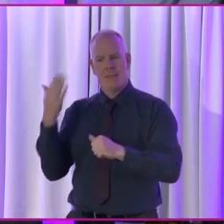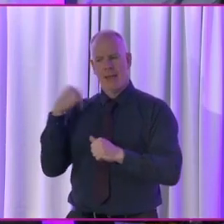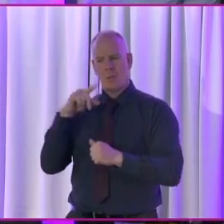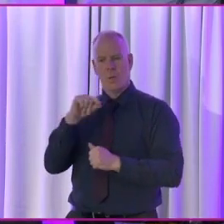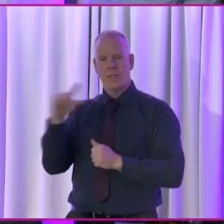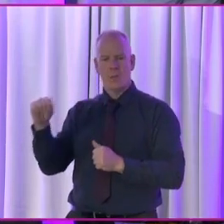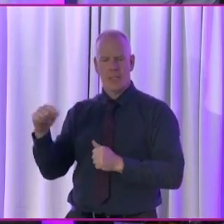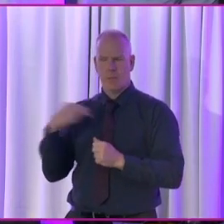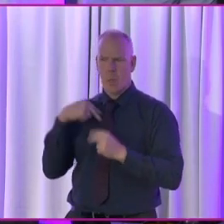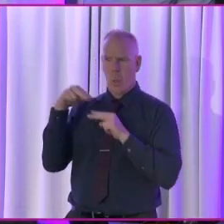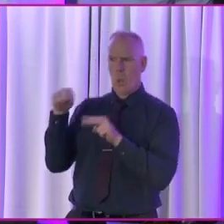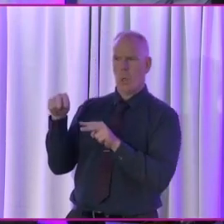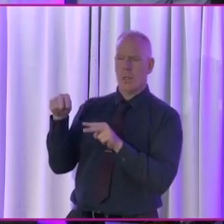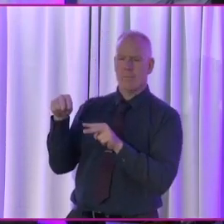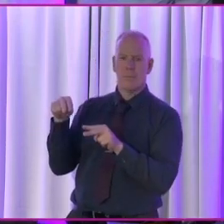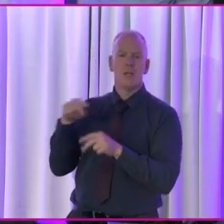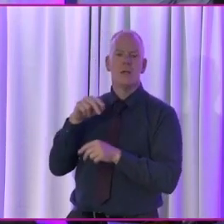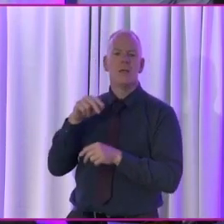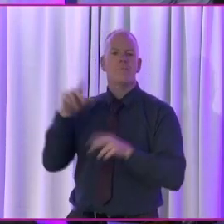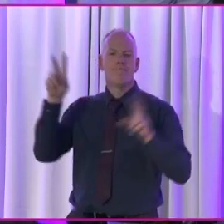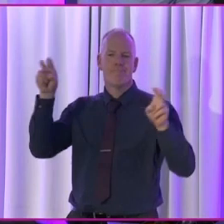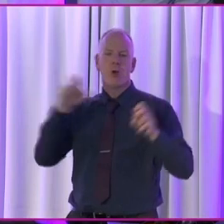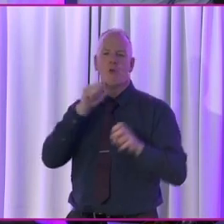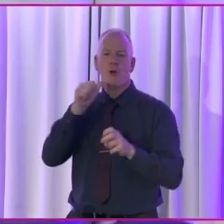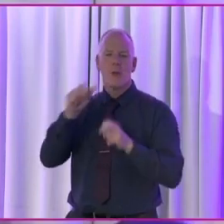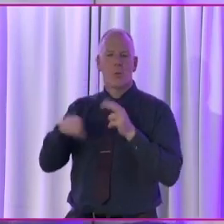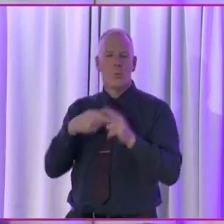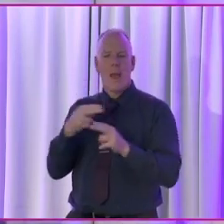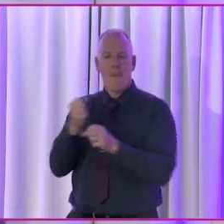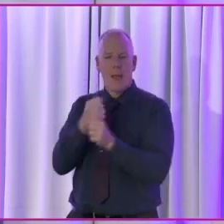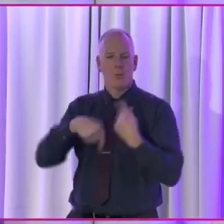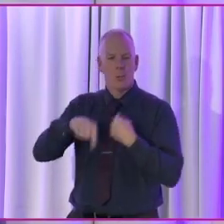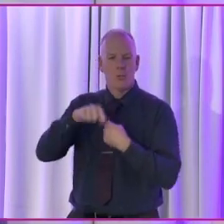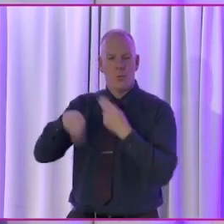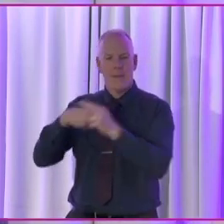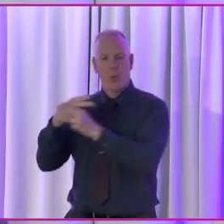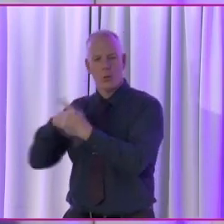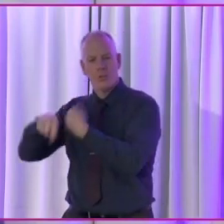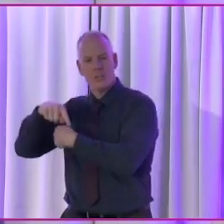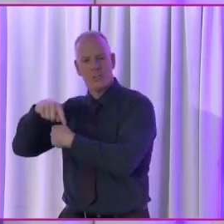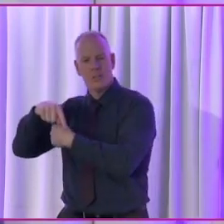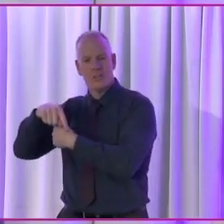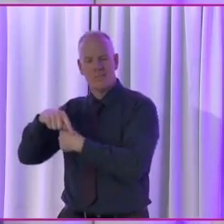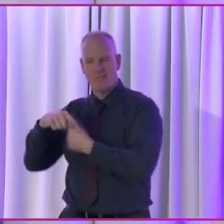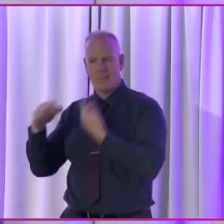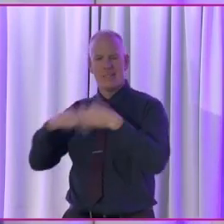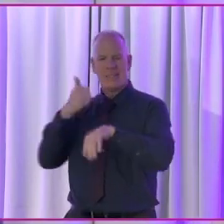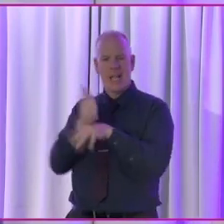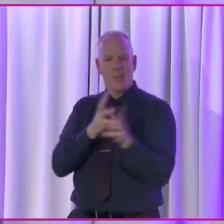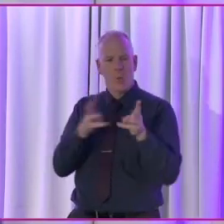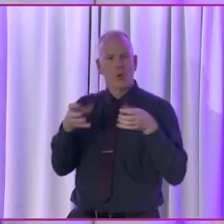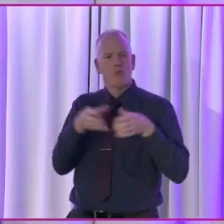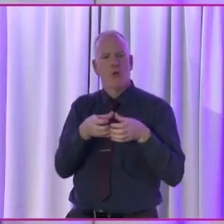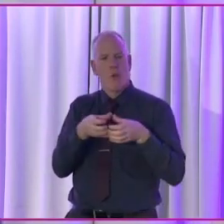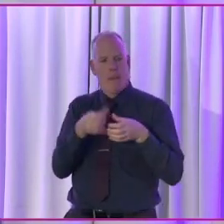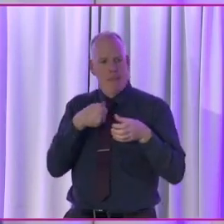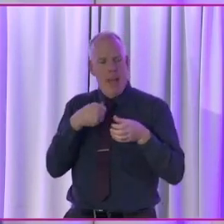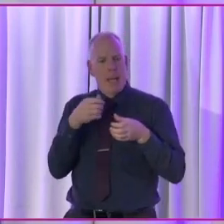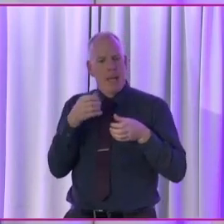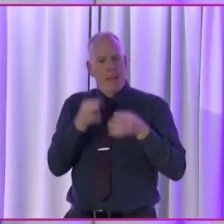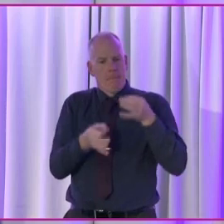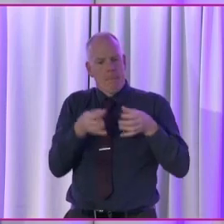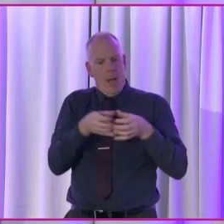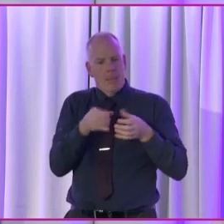I'm thinking of, like, nothing without us, nothing about us without us. I actually established a working group from party members